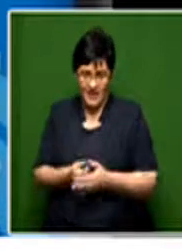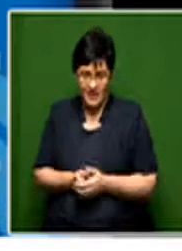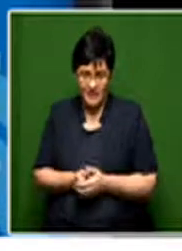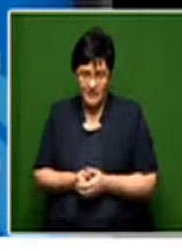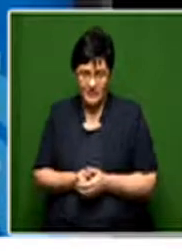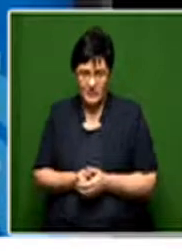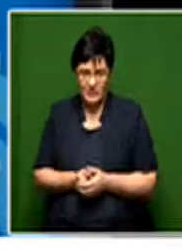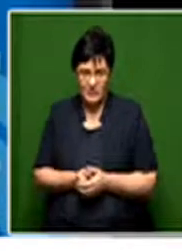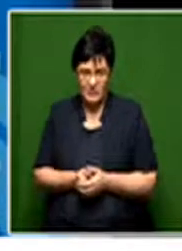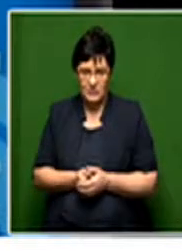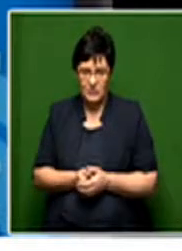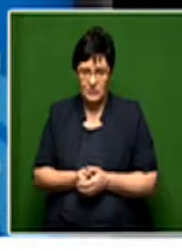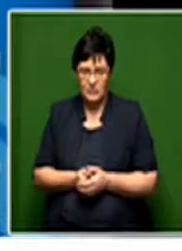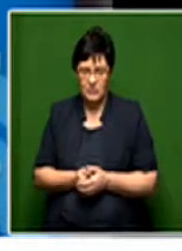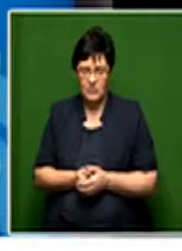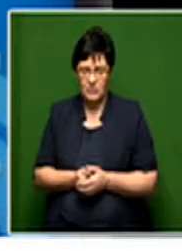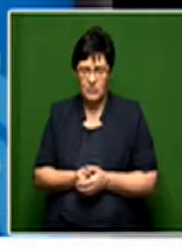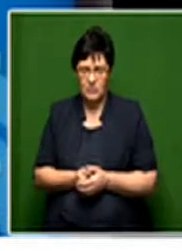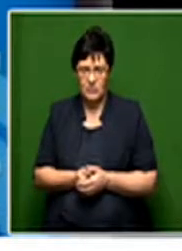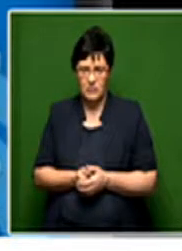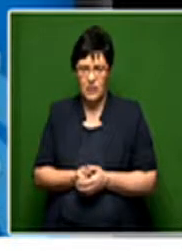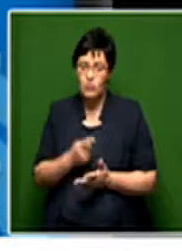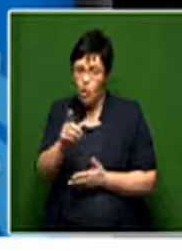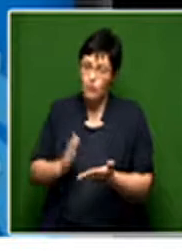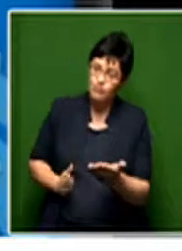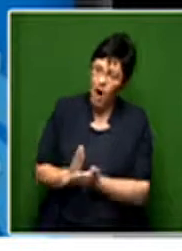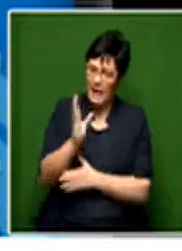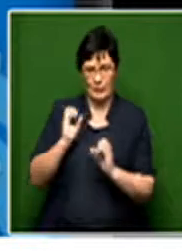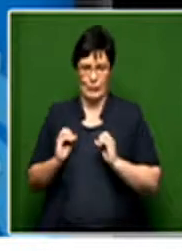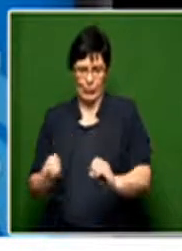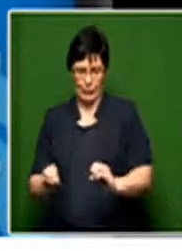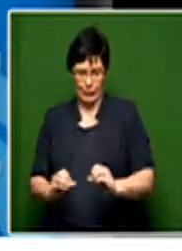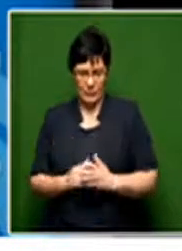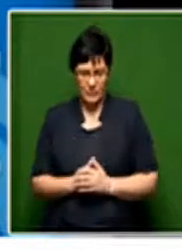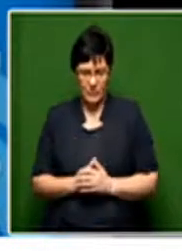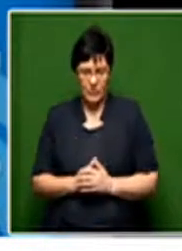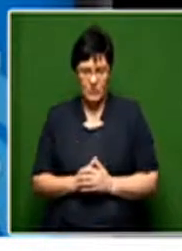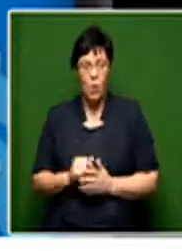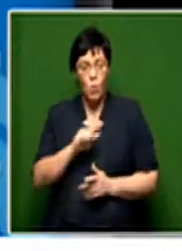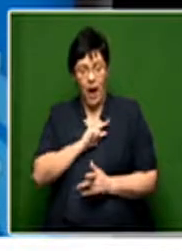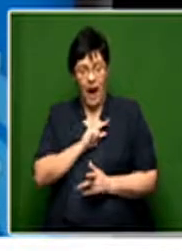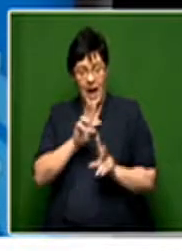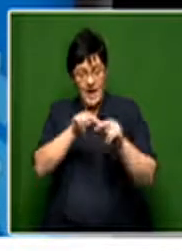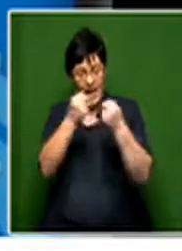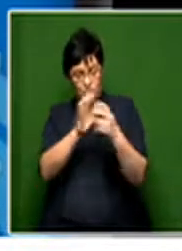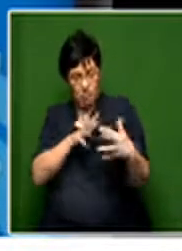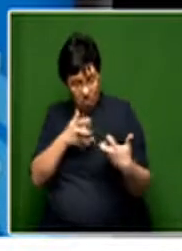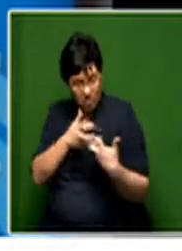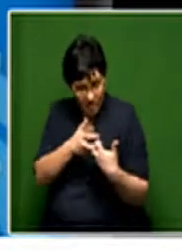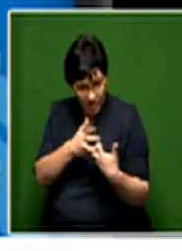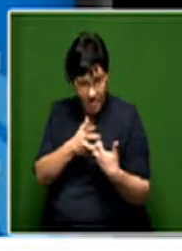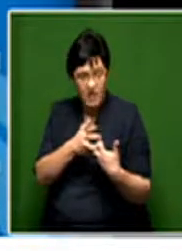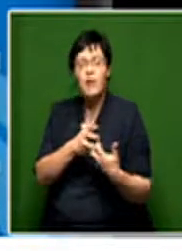not having a right. So, because having a nationality is